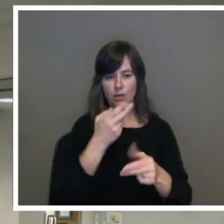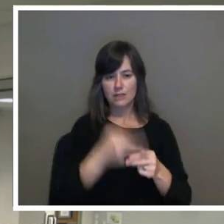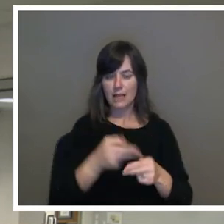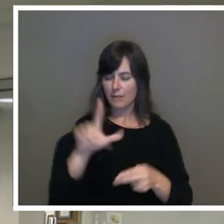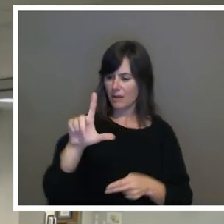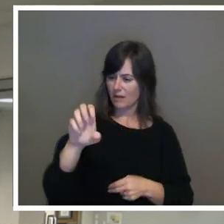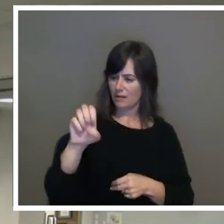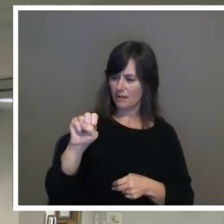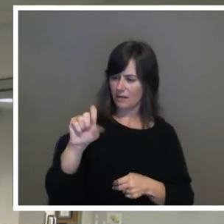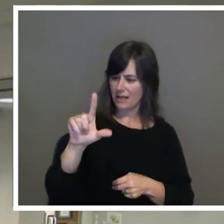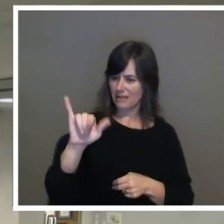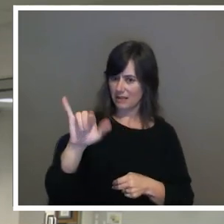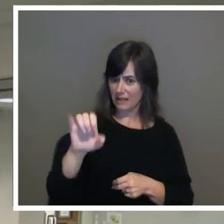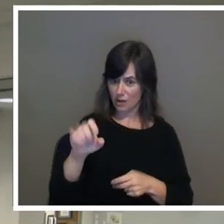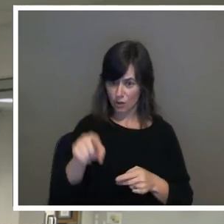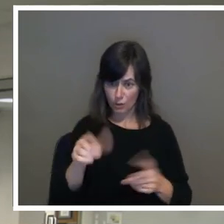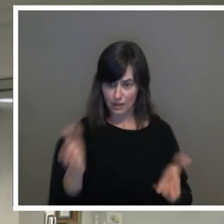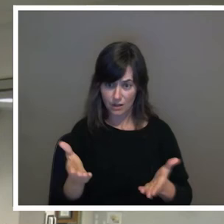you are here.